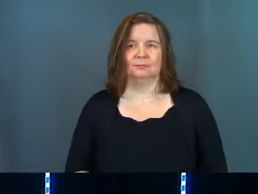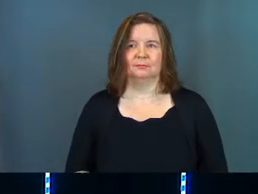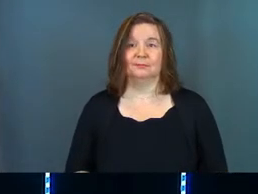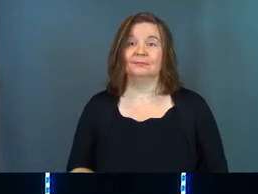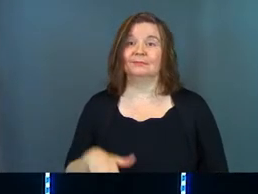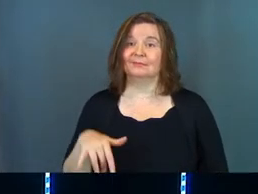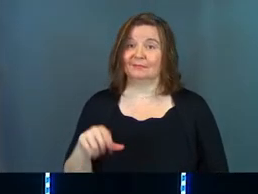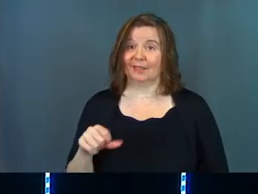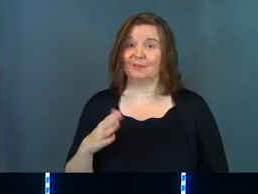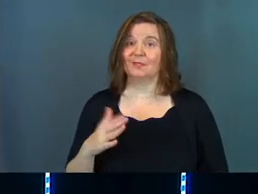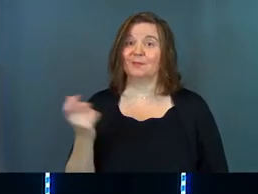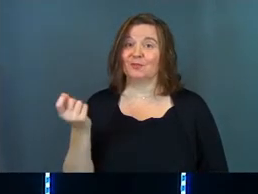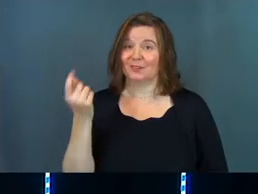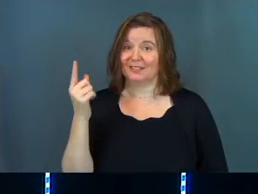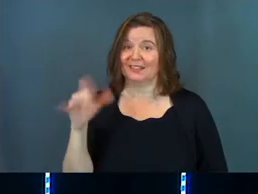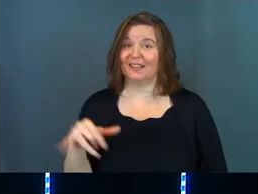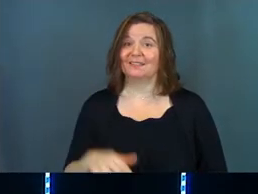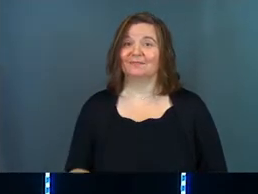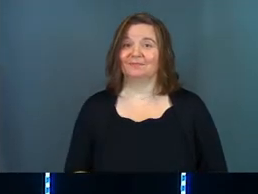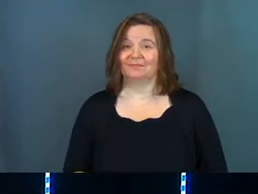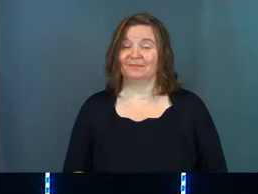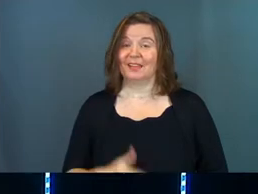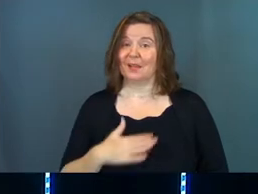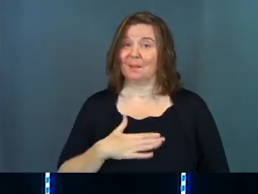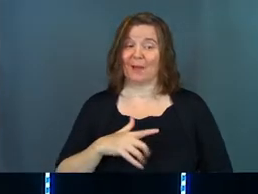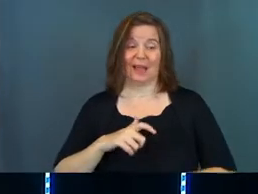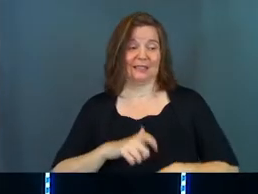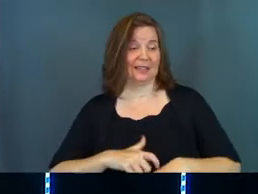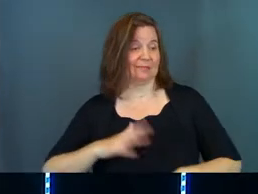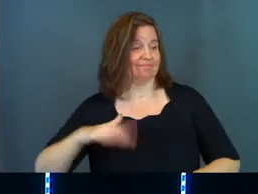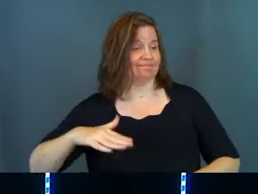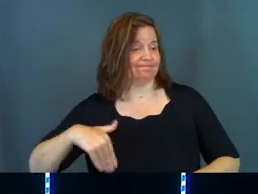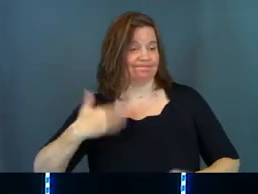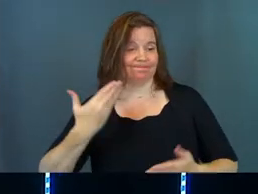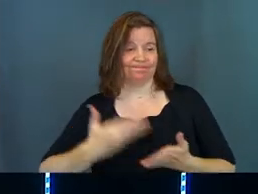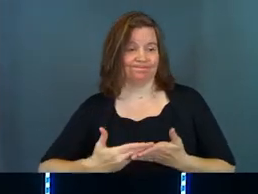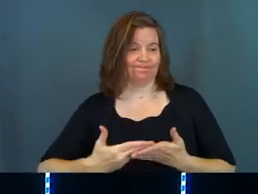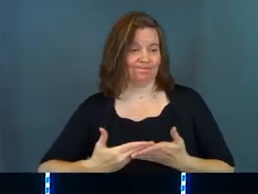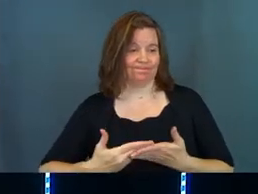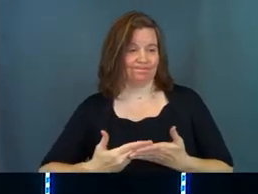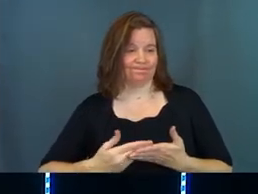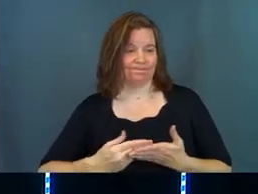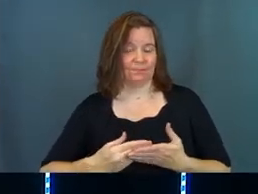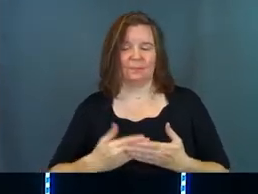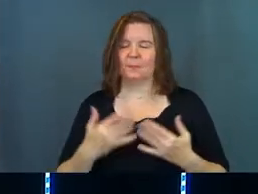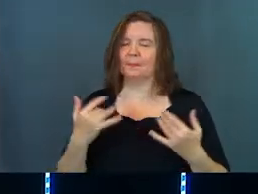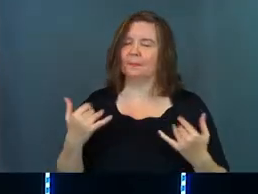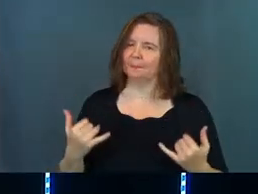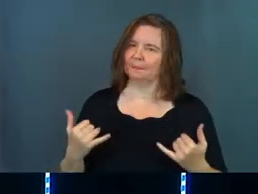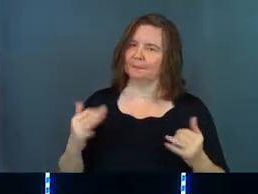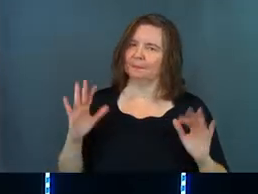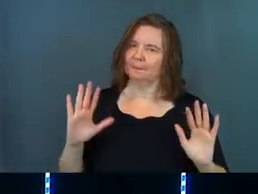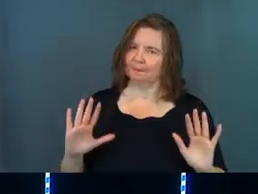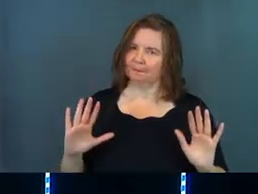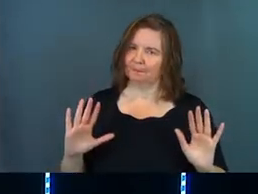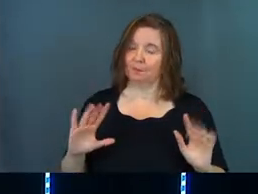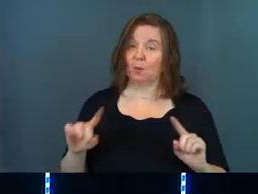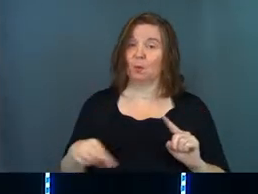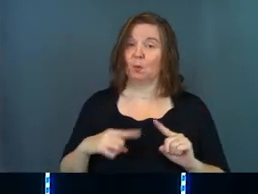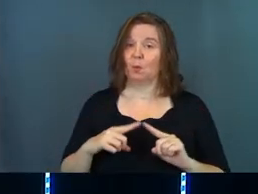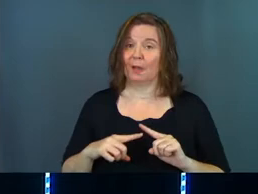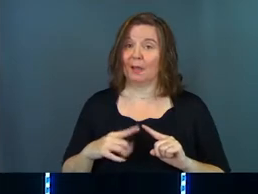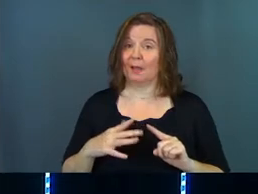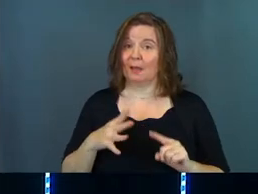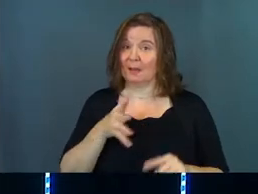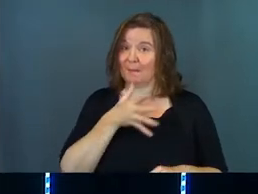Yep. Some of you are getting it. My time has not yet come. Now, when